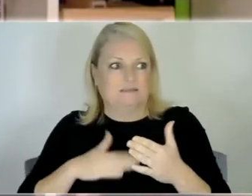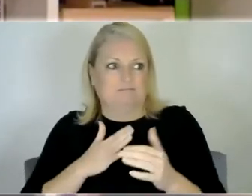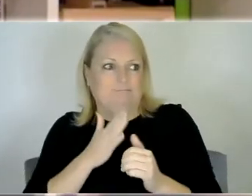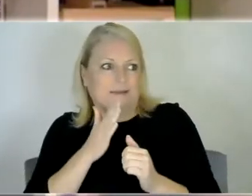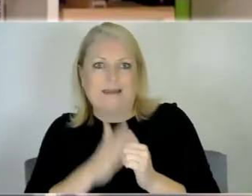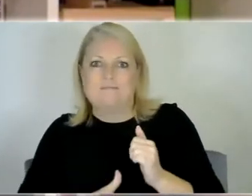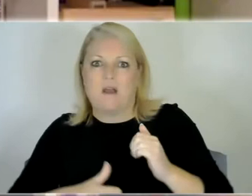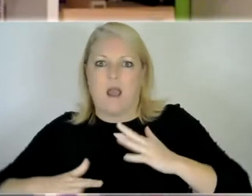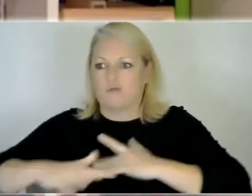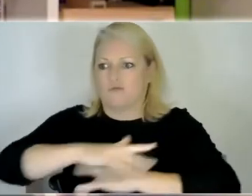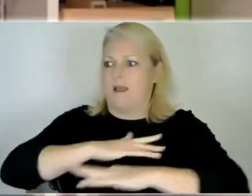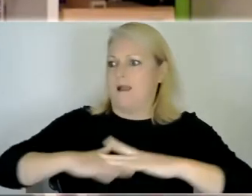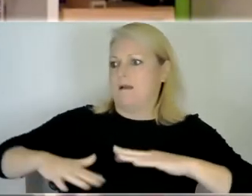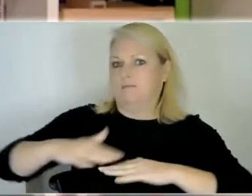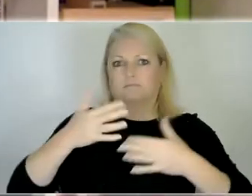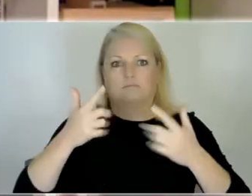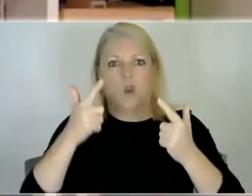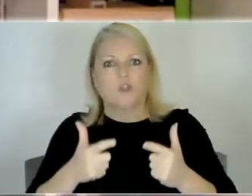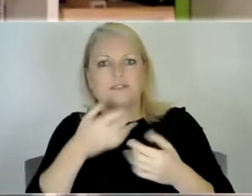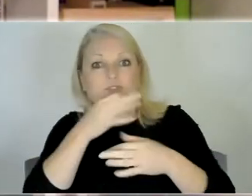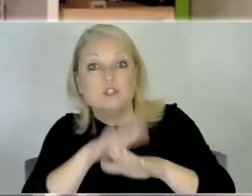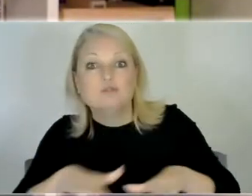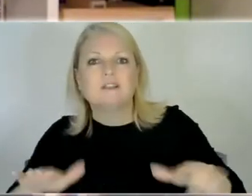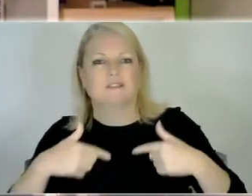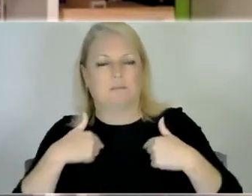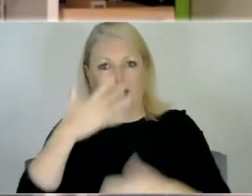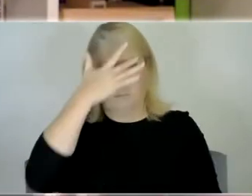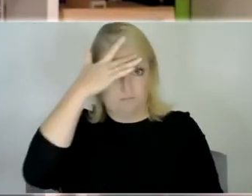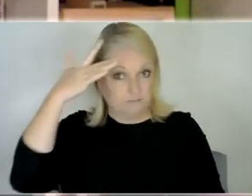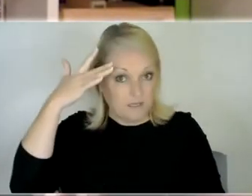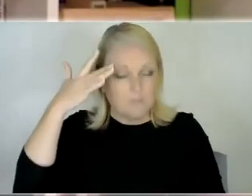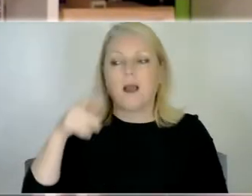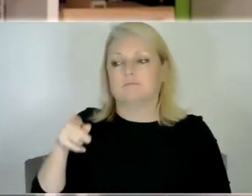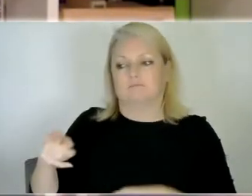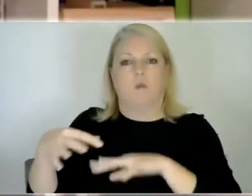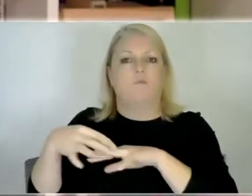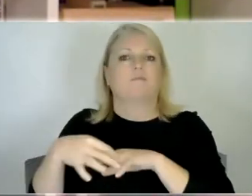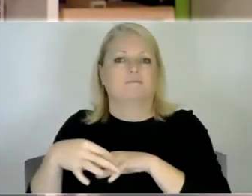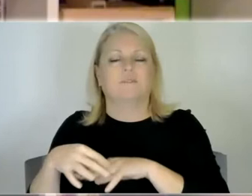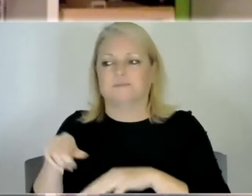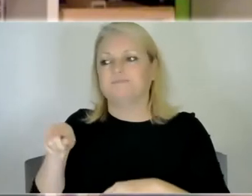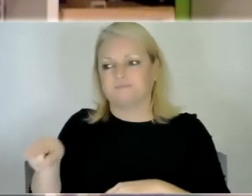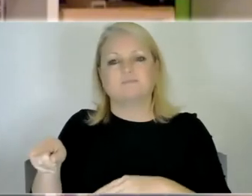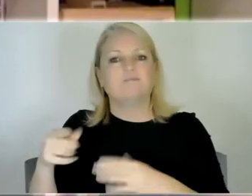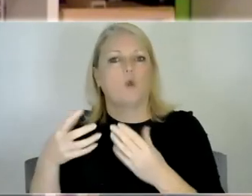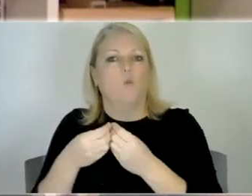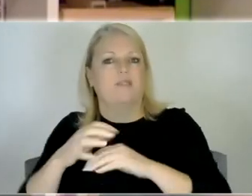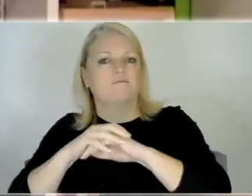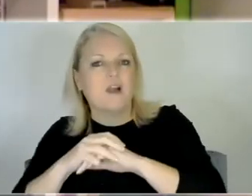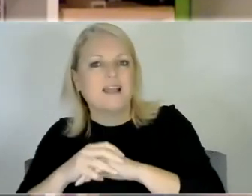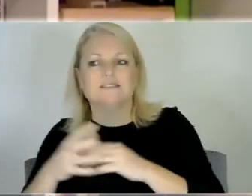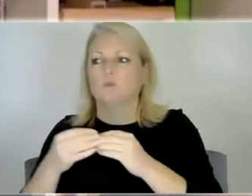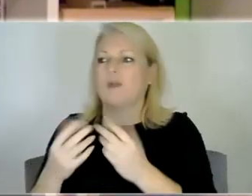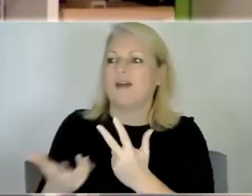so I you know I didn't quite didn't really see it um whereas obviously for her she was spending time with friends and their babies and